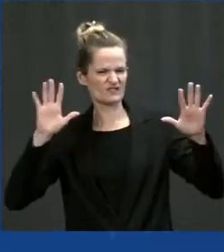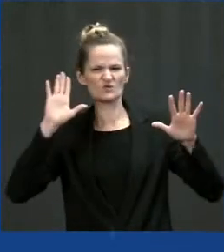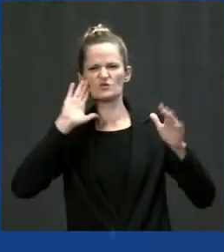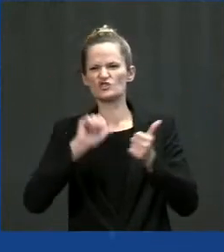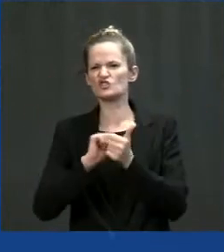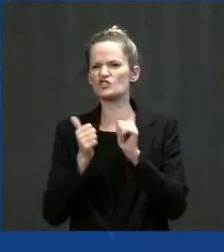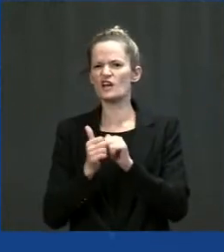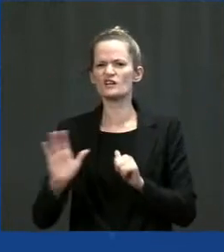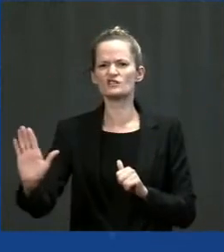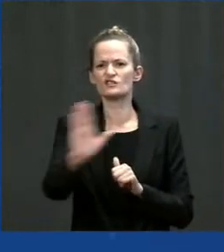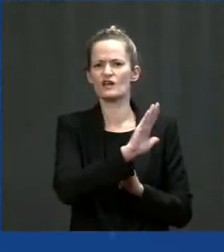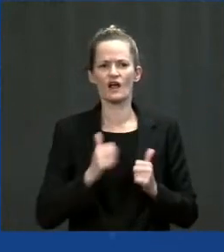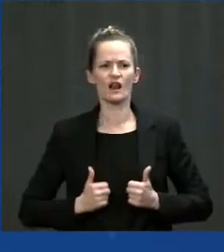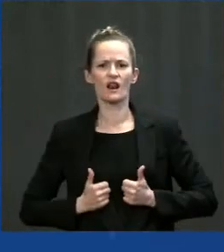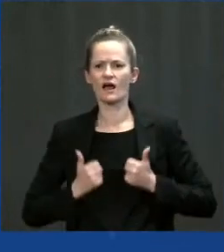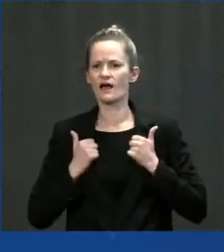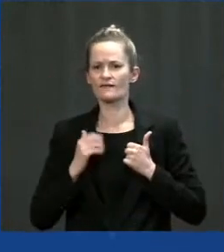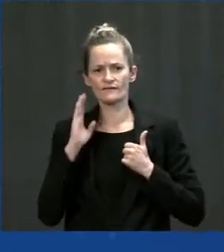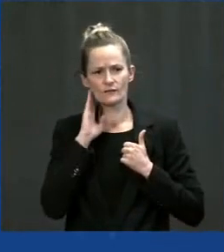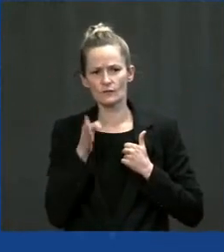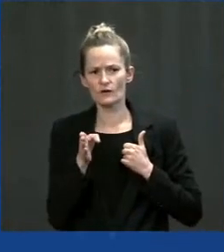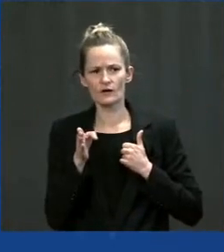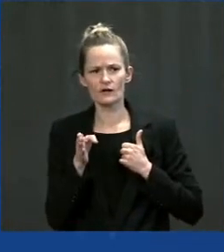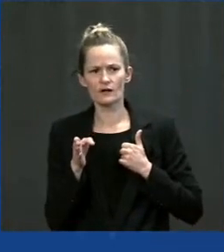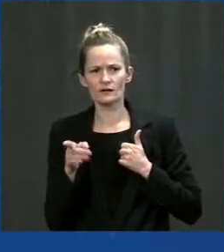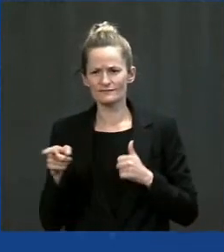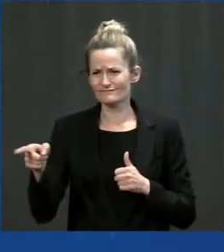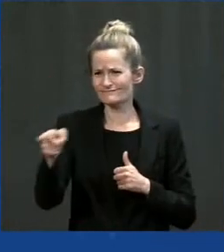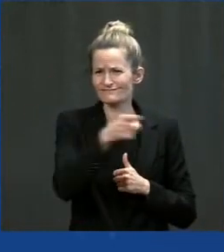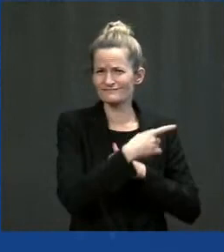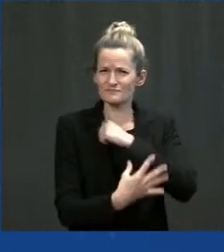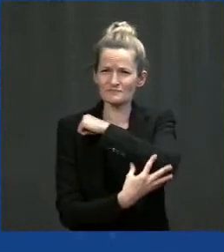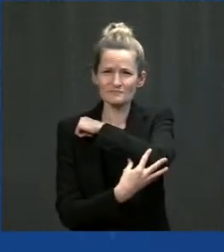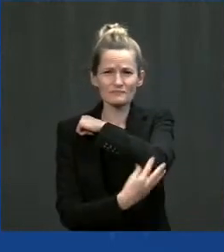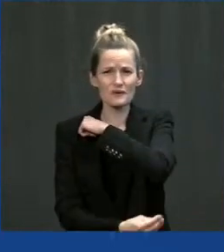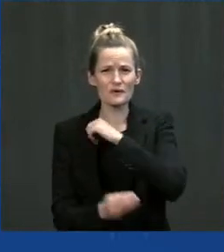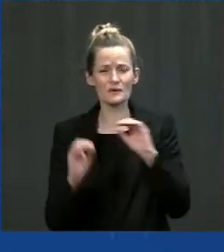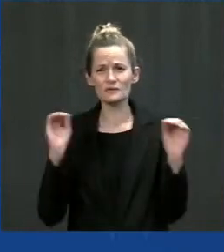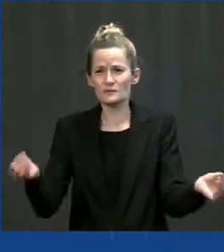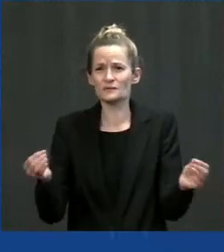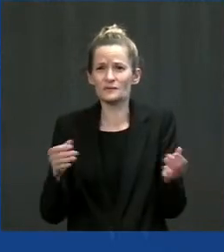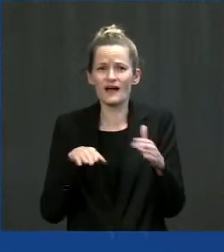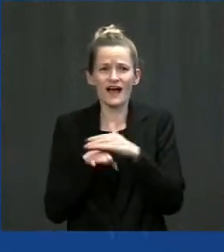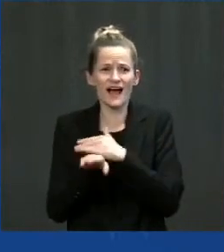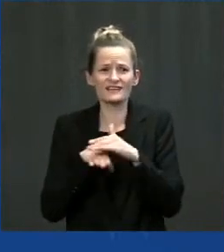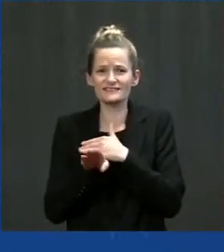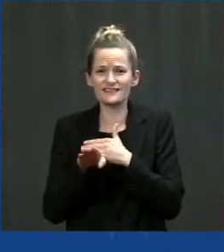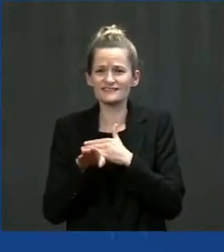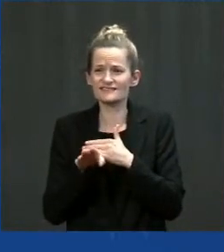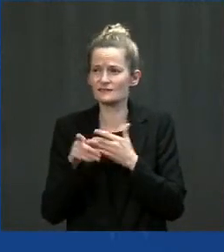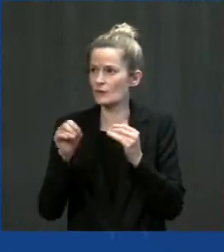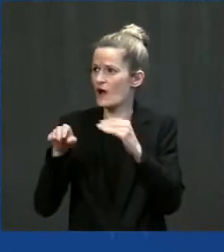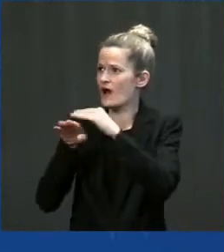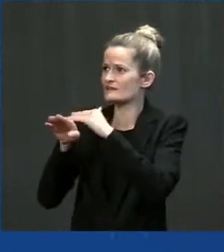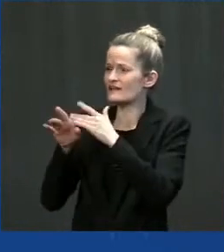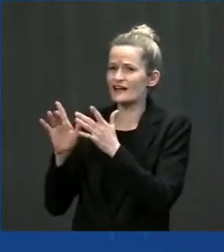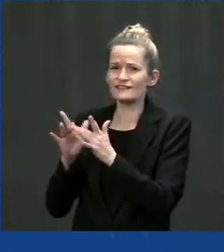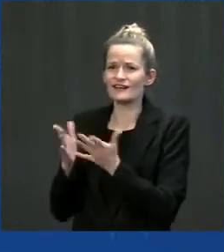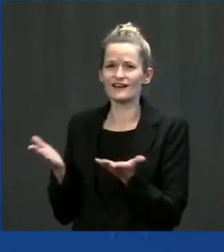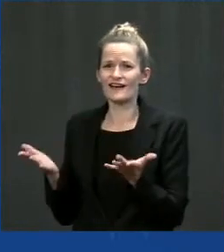that particularly those folks. So people don't have to when they're, for God forbid, we're back to